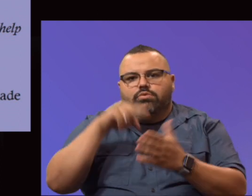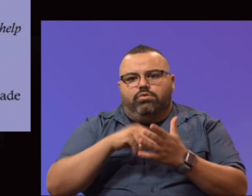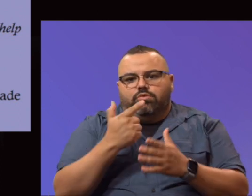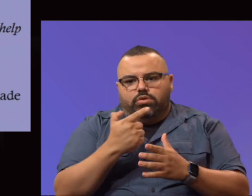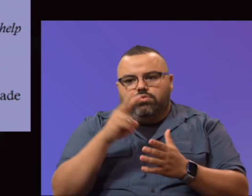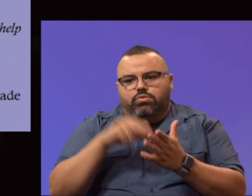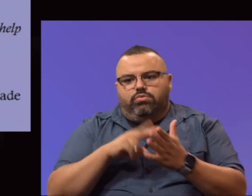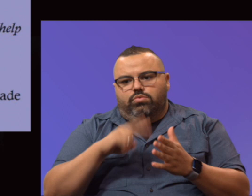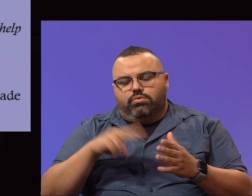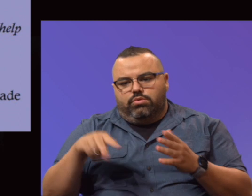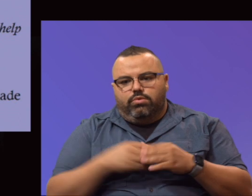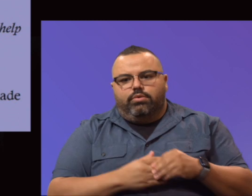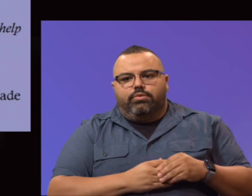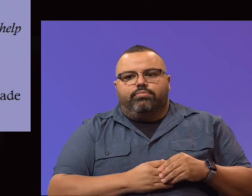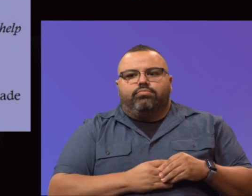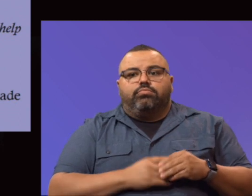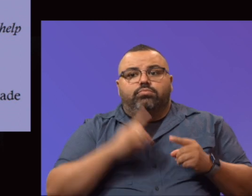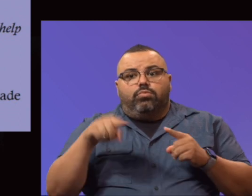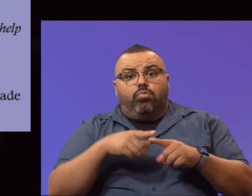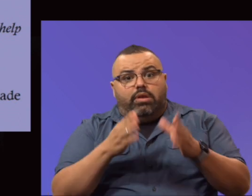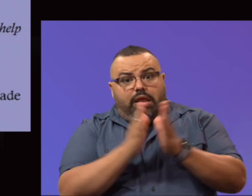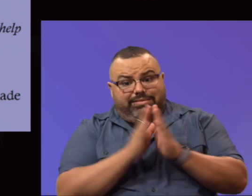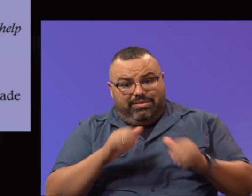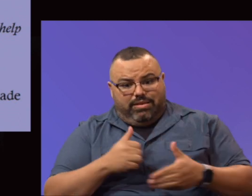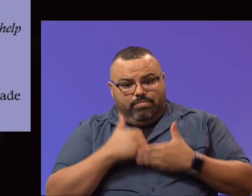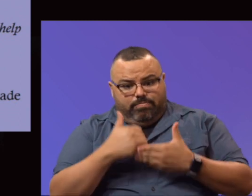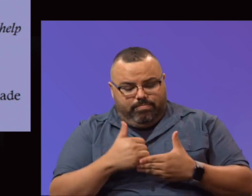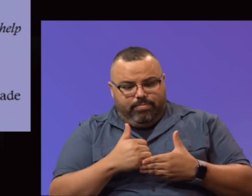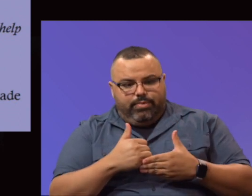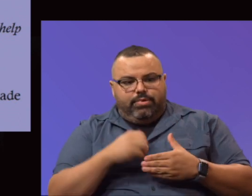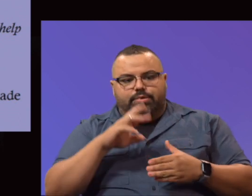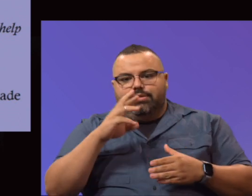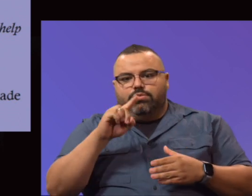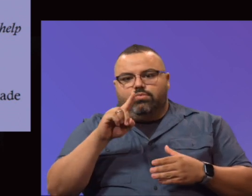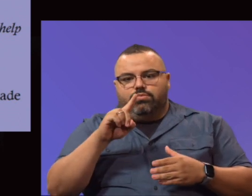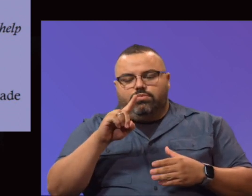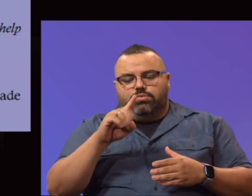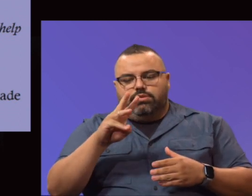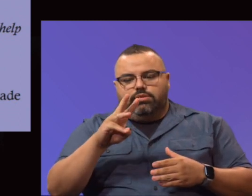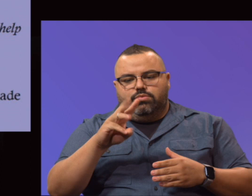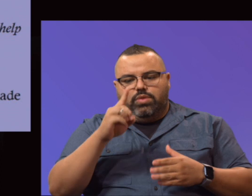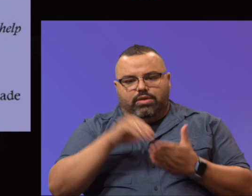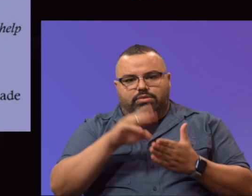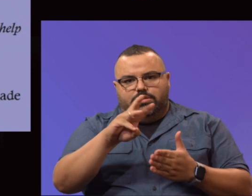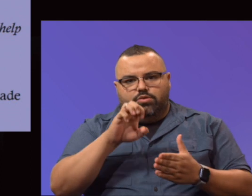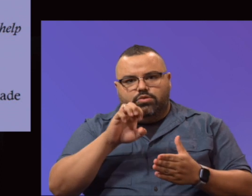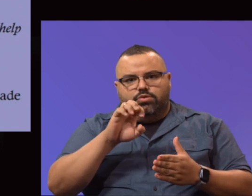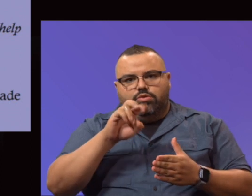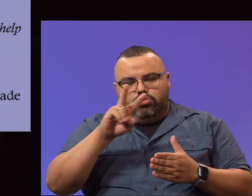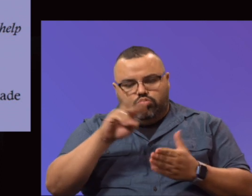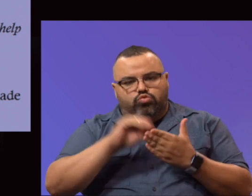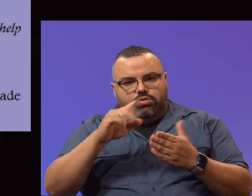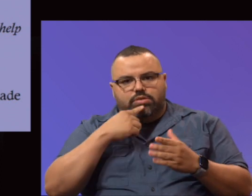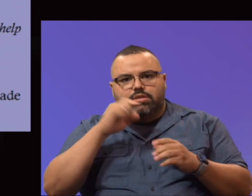-22. When asked, can we assist? 1,672 students responded yes to